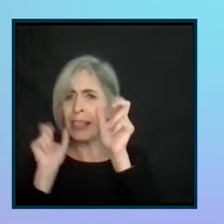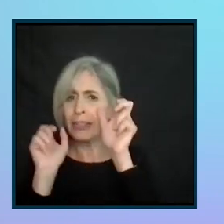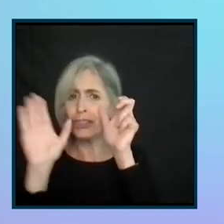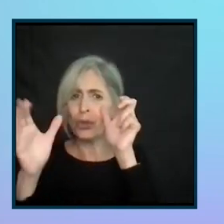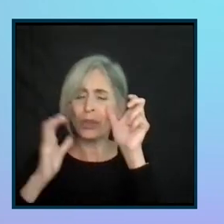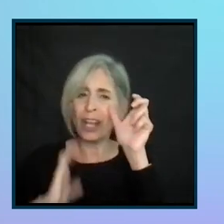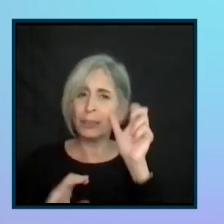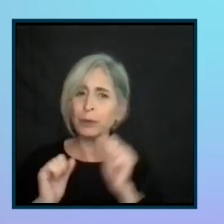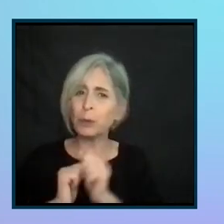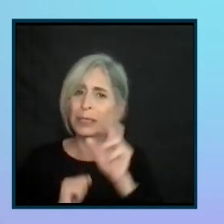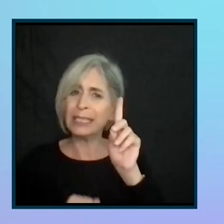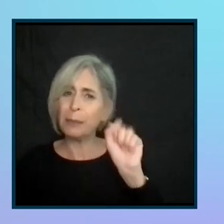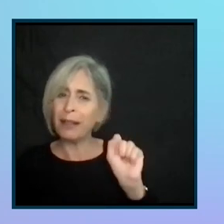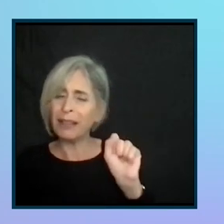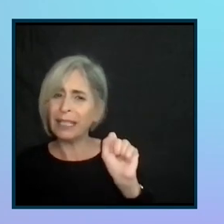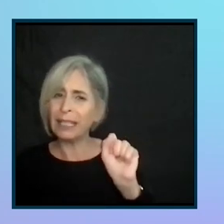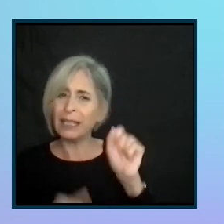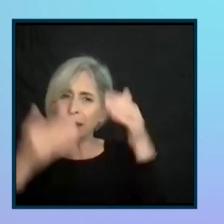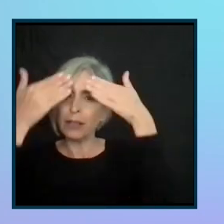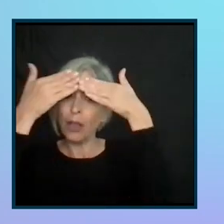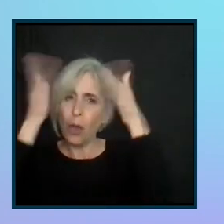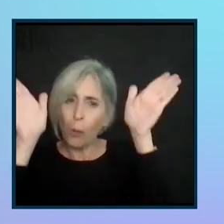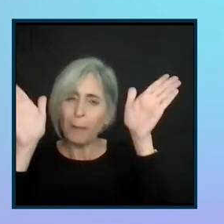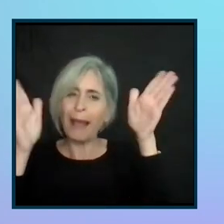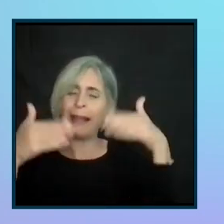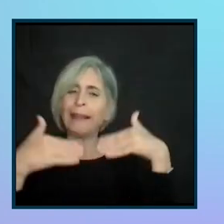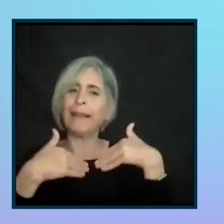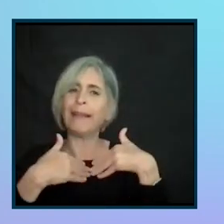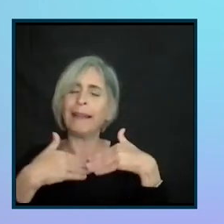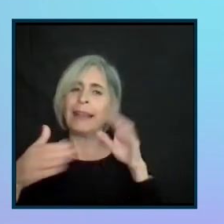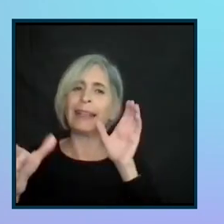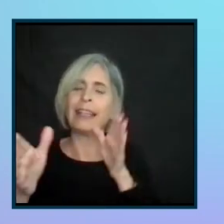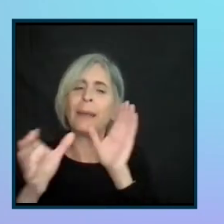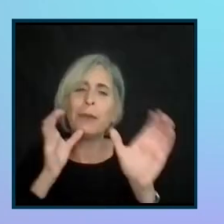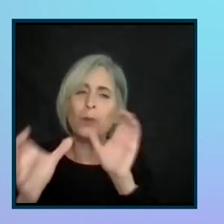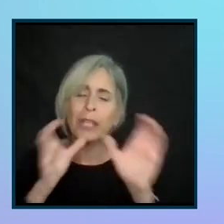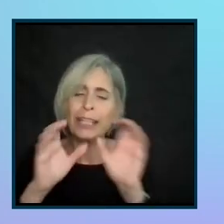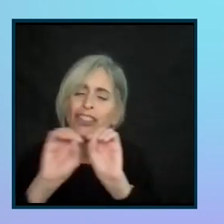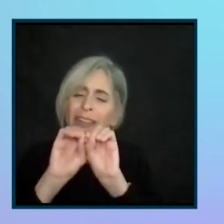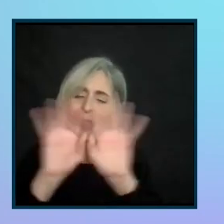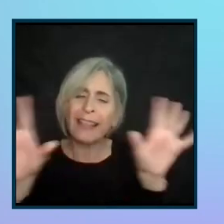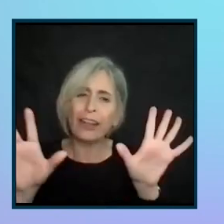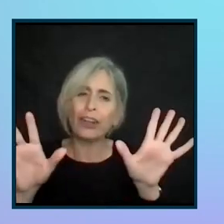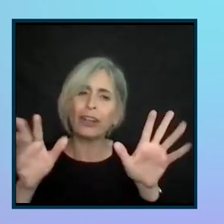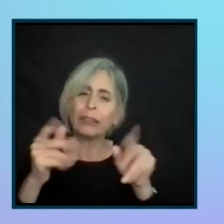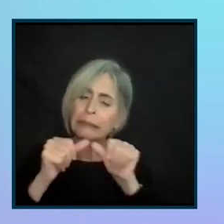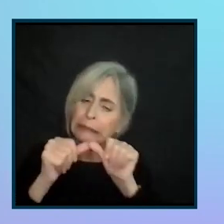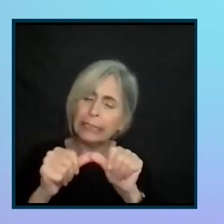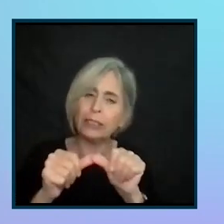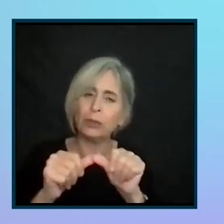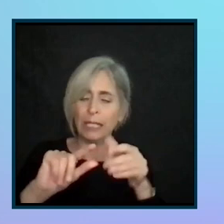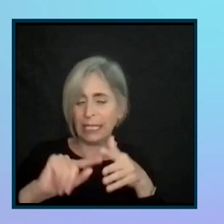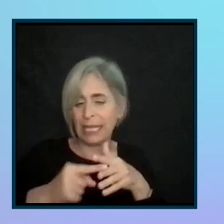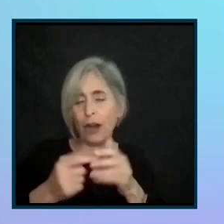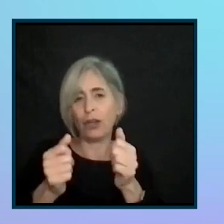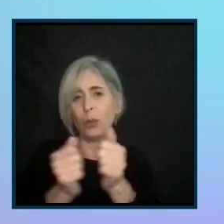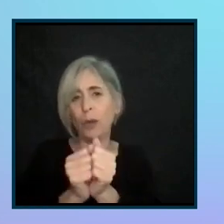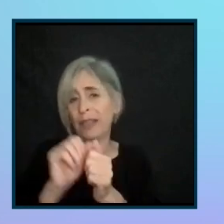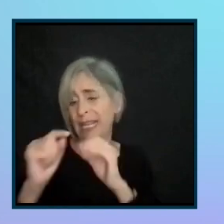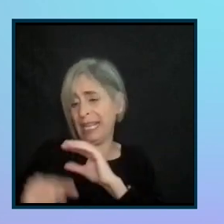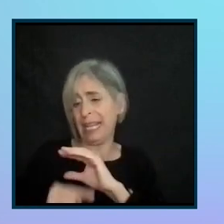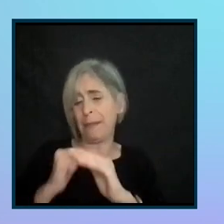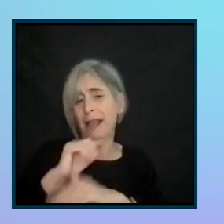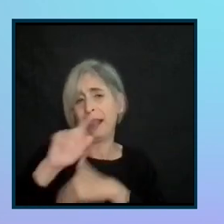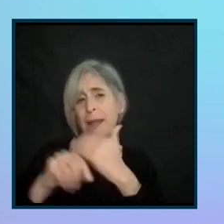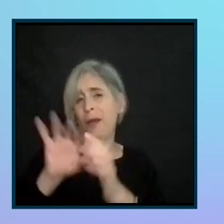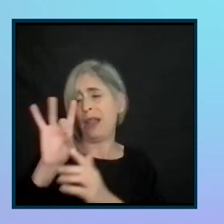customers with disabilities, keep an open dialogue, because it's all about communication. Like I said, this all started with an email about